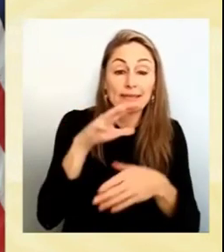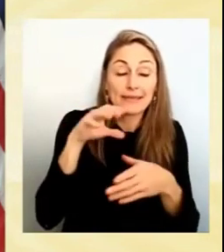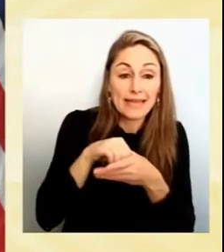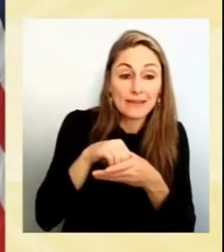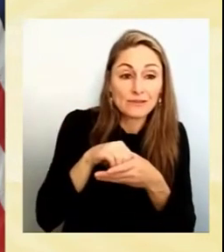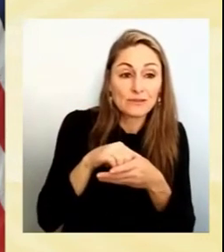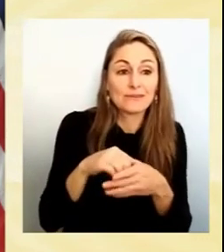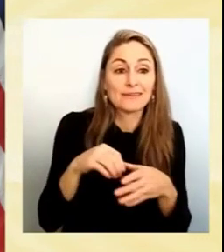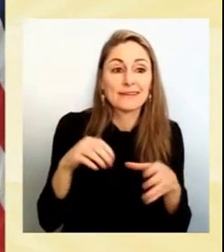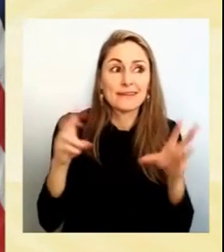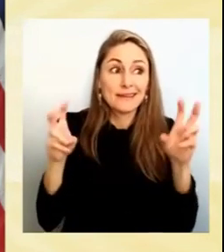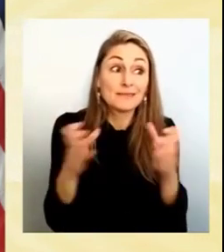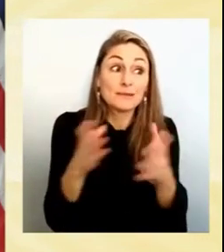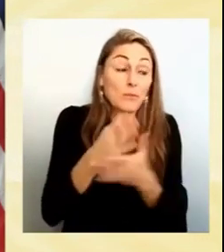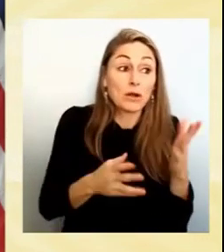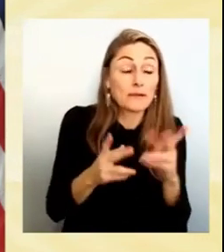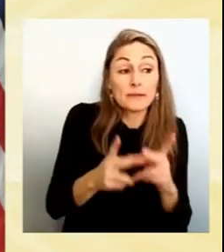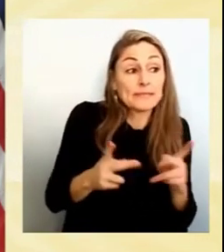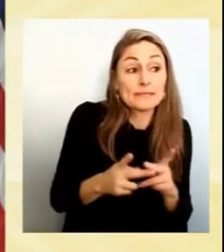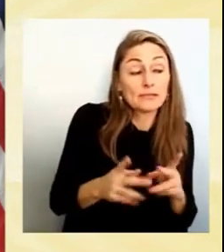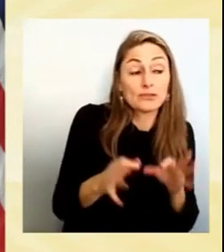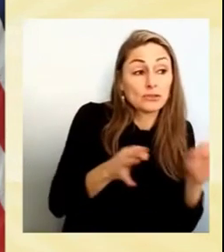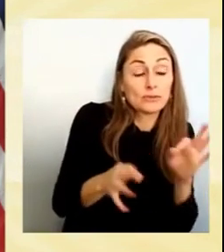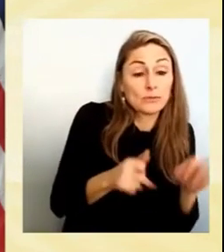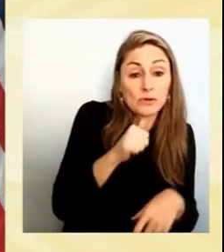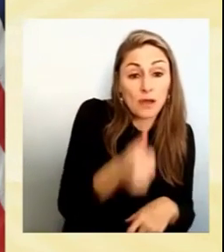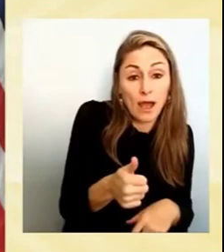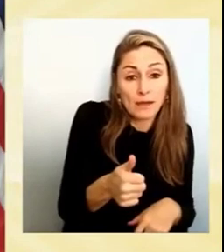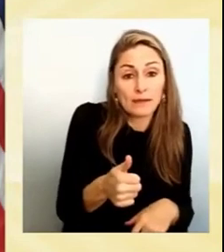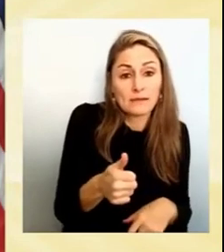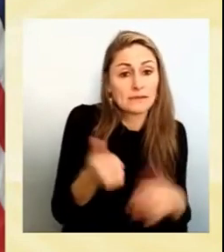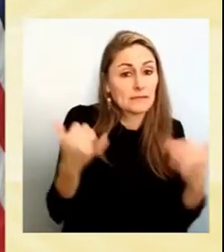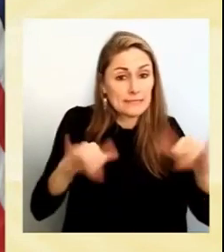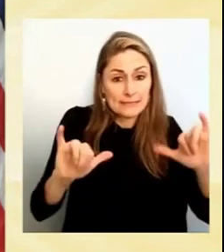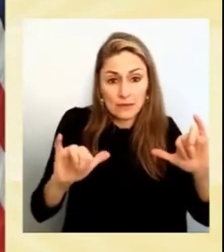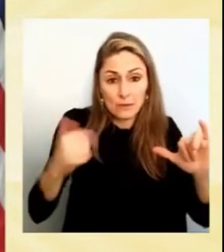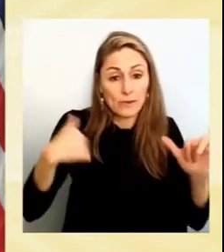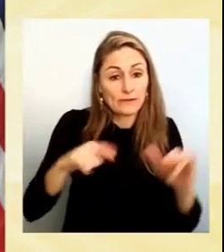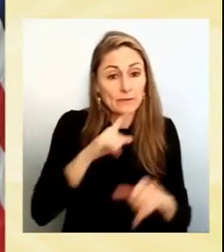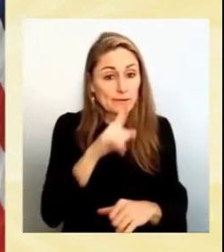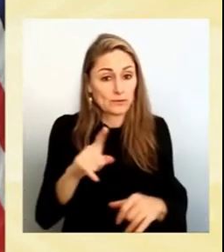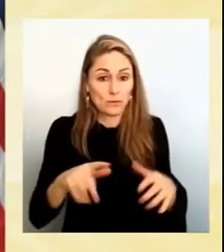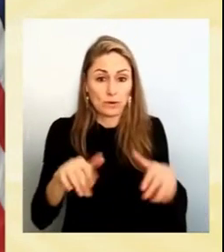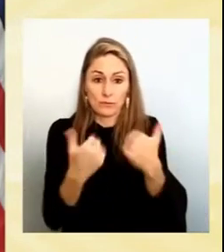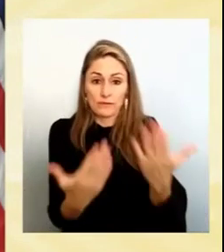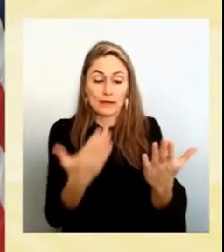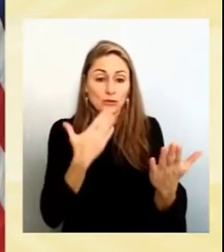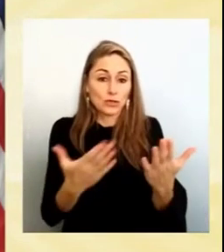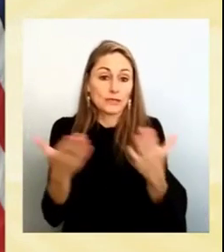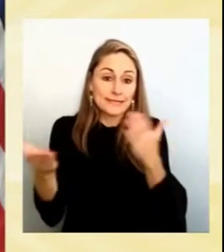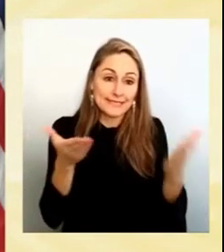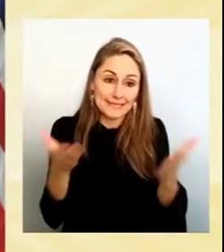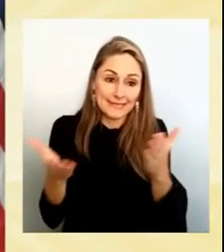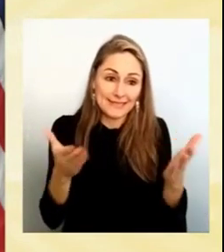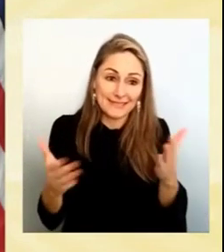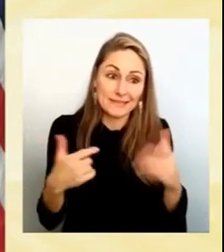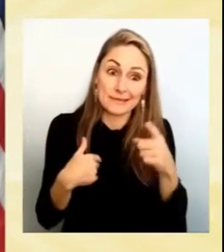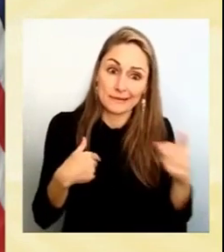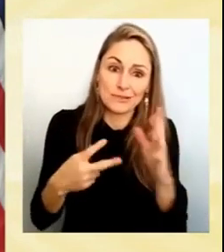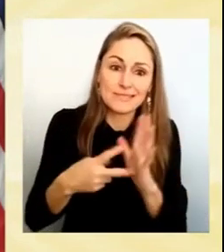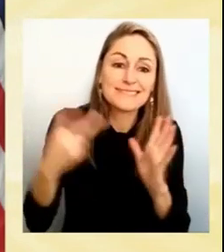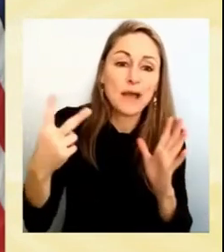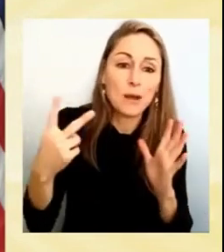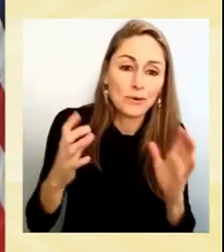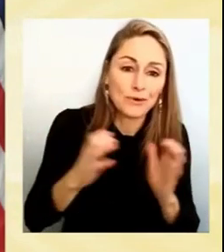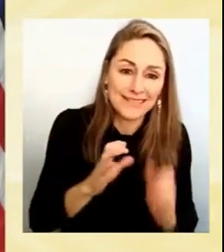description or not, can ensure that we are doing a good job of serving those who are citizens twice over across the United States.